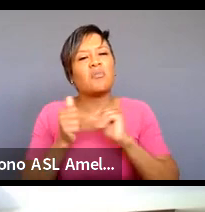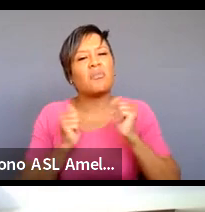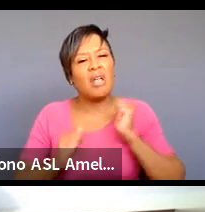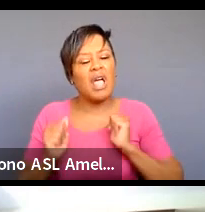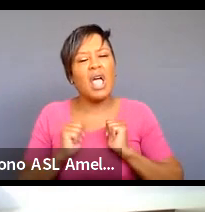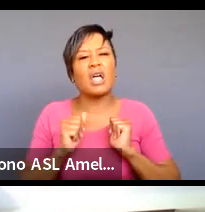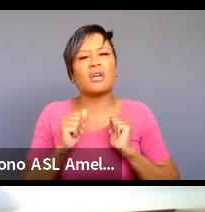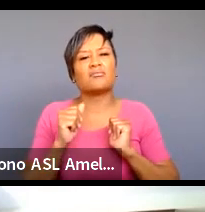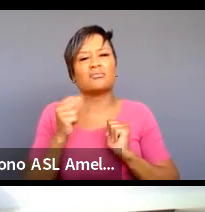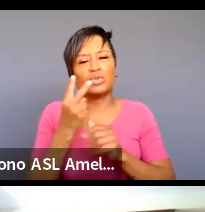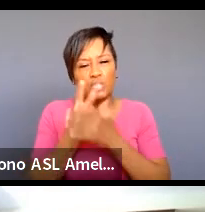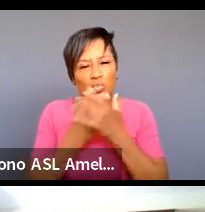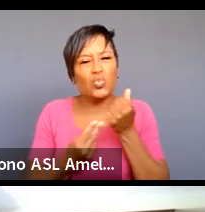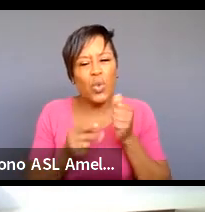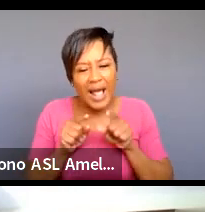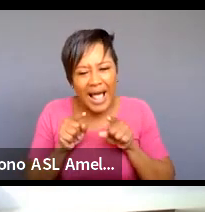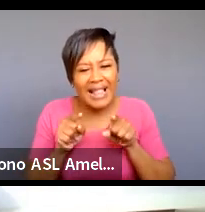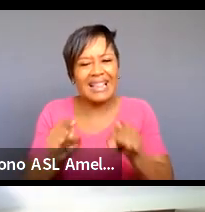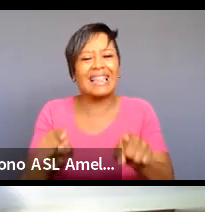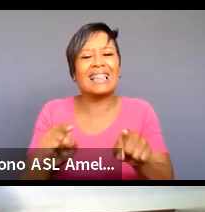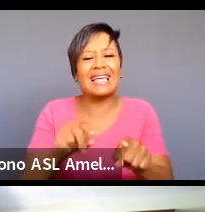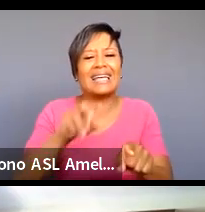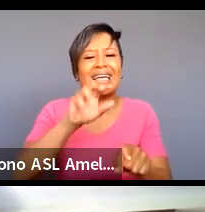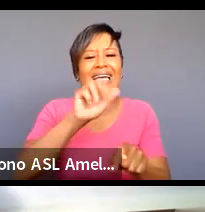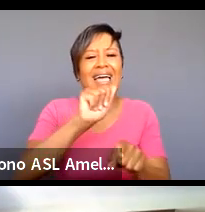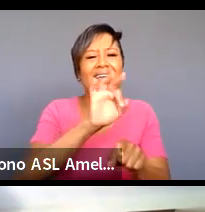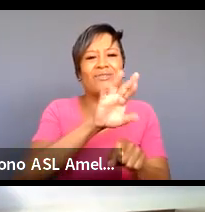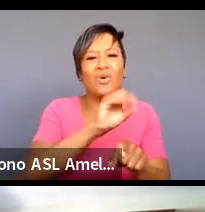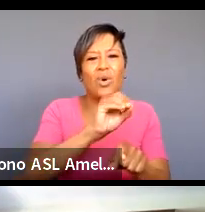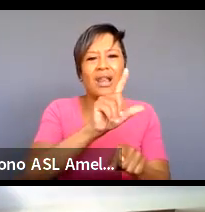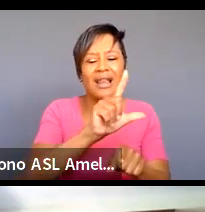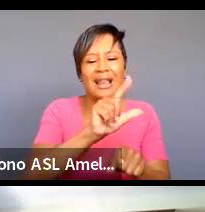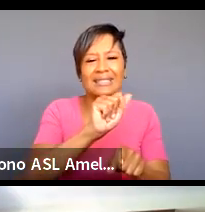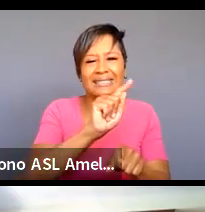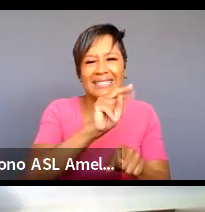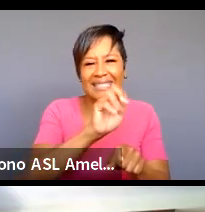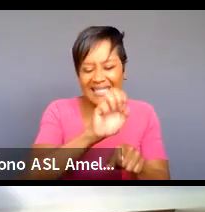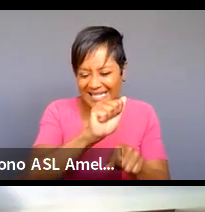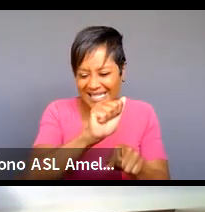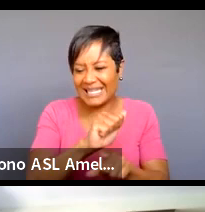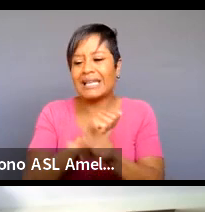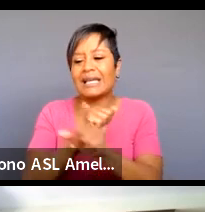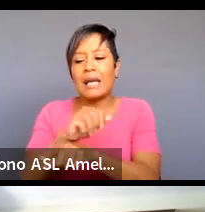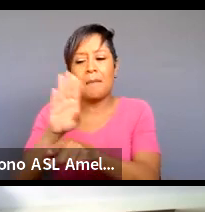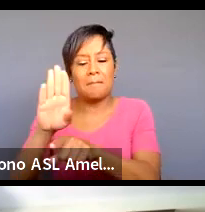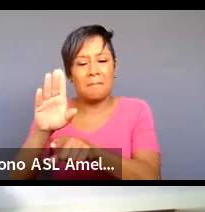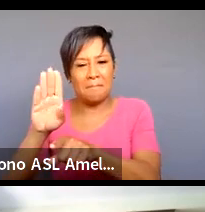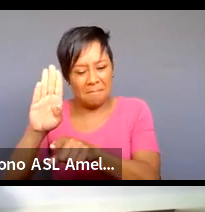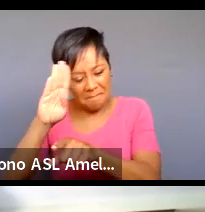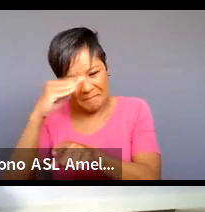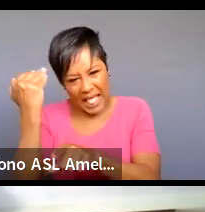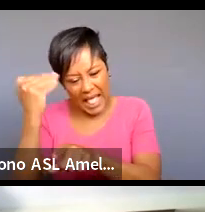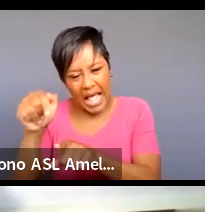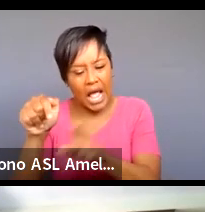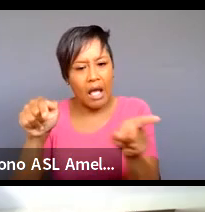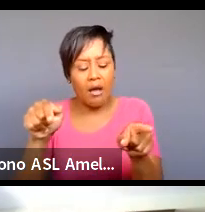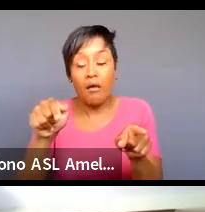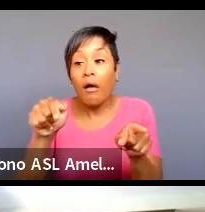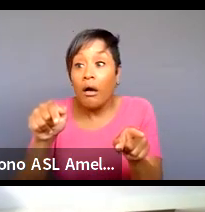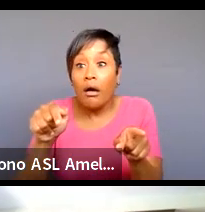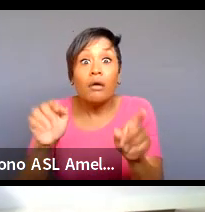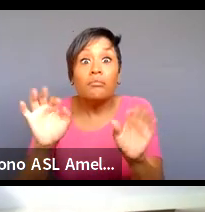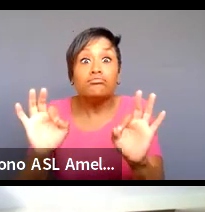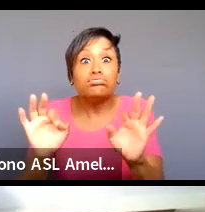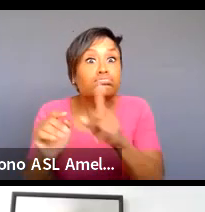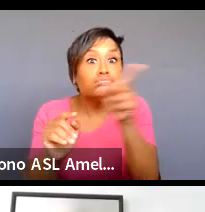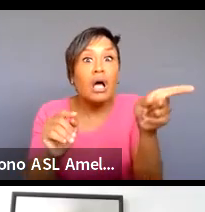you know like navigate both spaces being black and latine and i was so excited to see that it's at the goodman right now